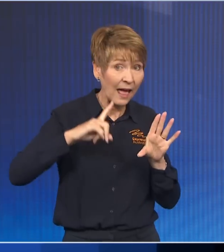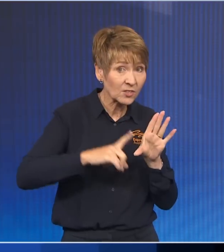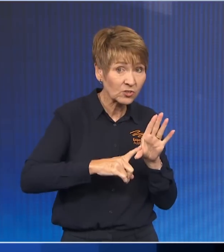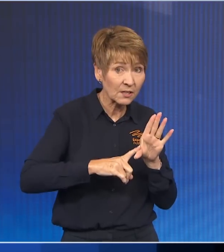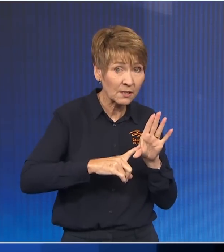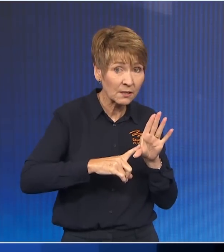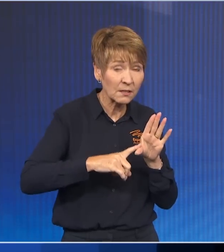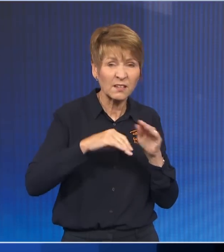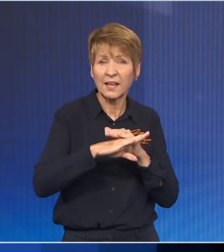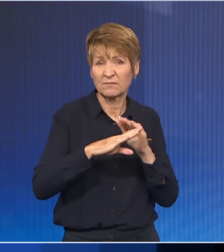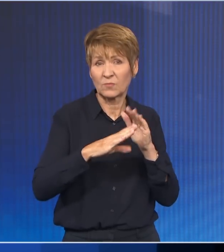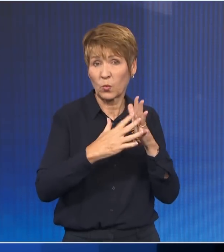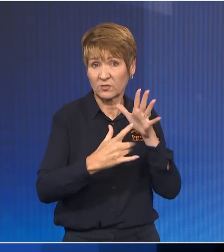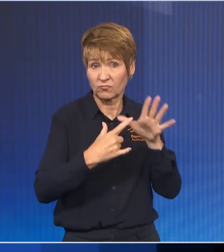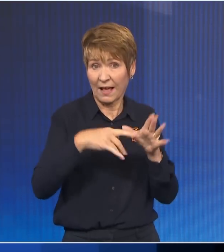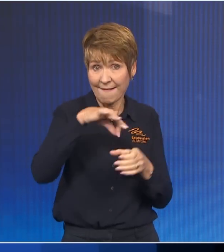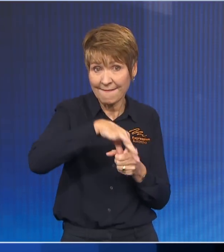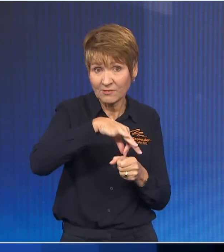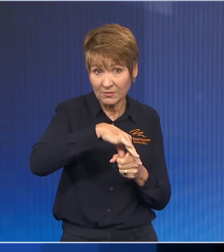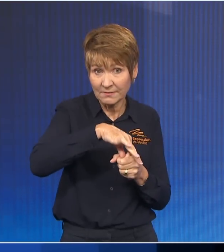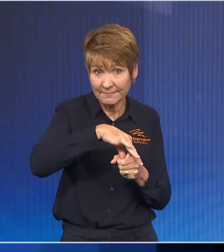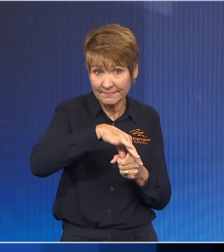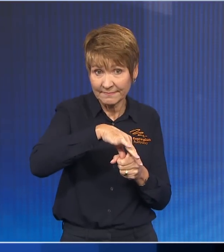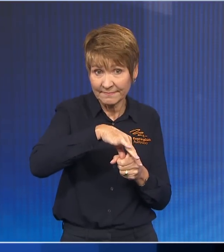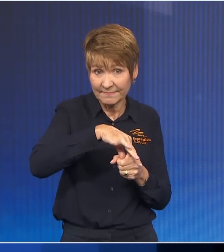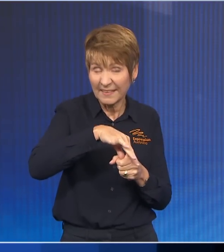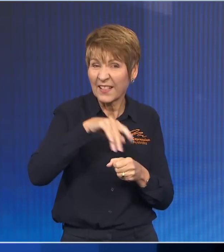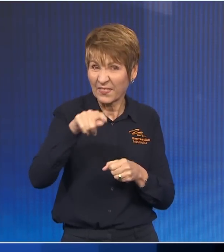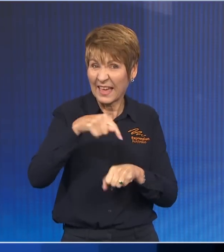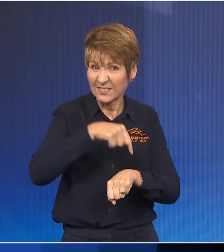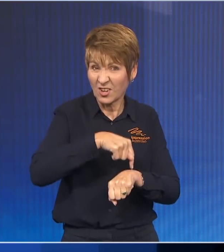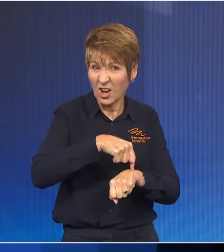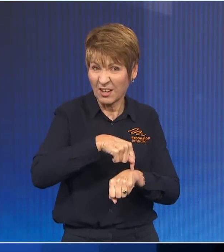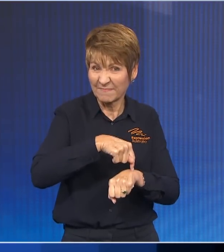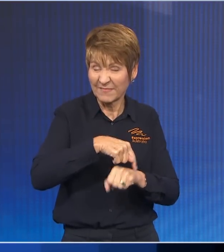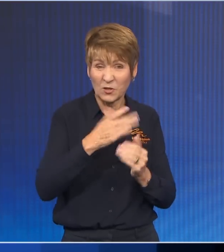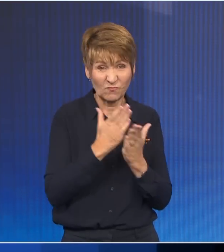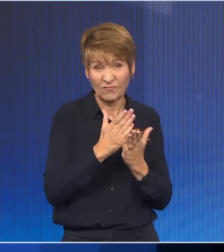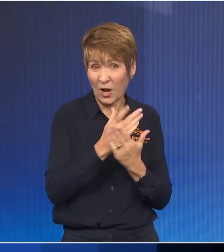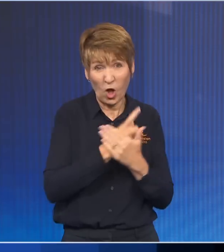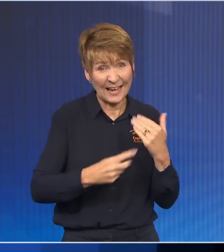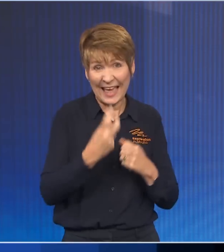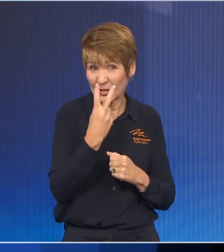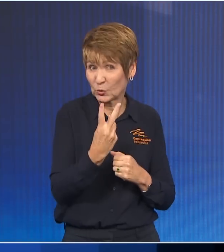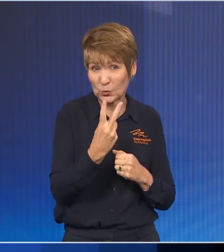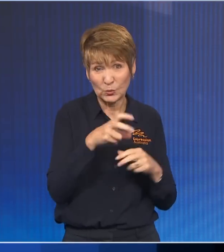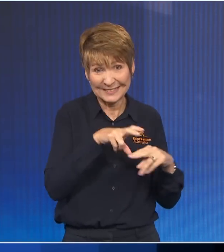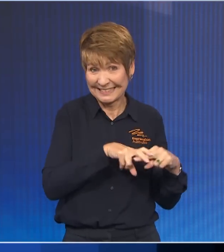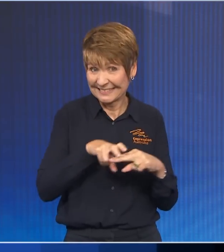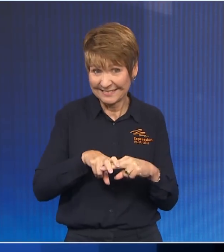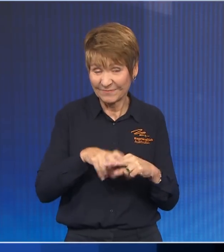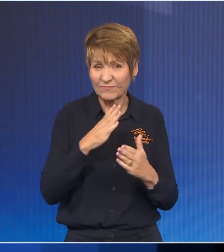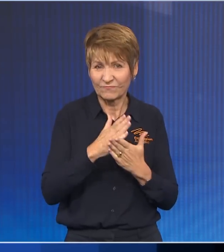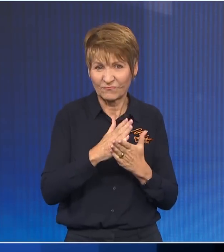election. We were reduced to but two seats in the Legislative Assembly. Our primary vote